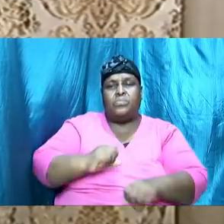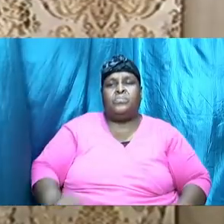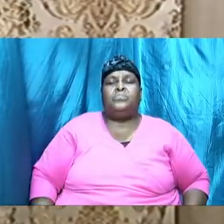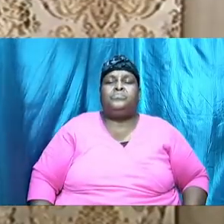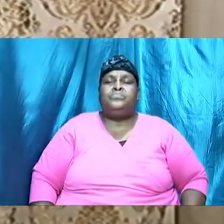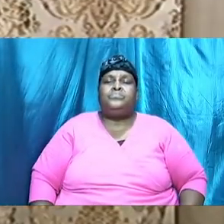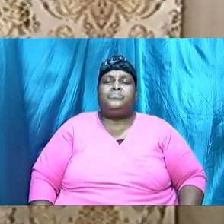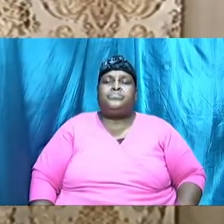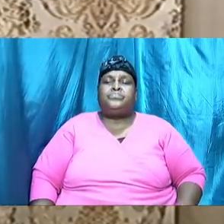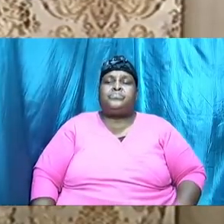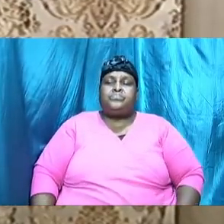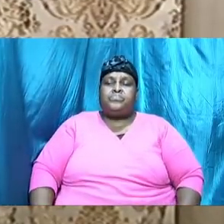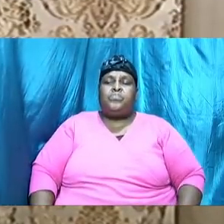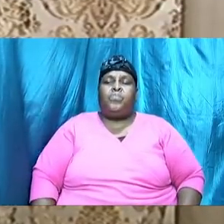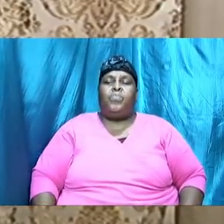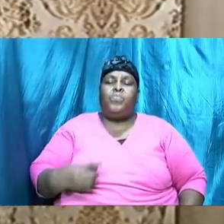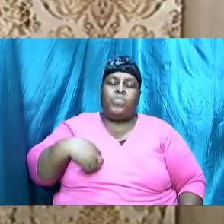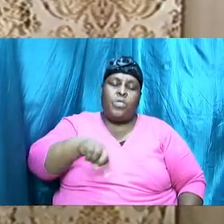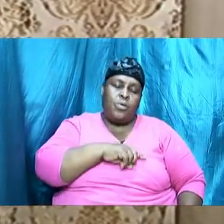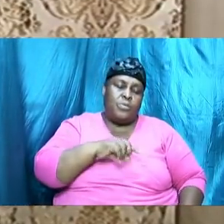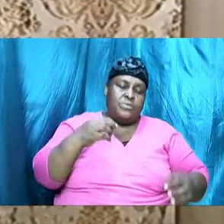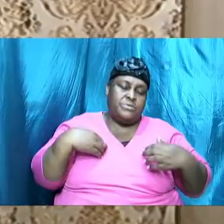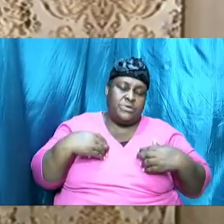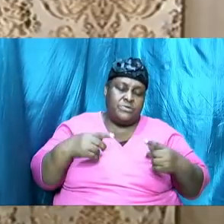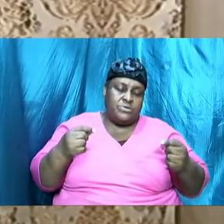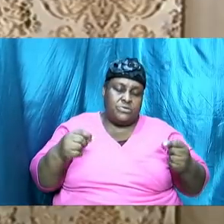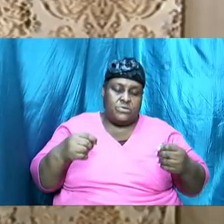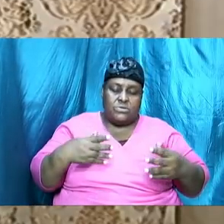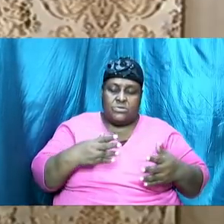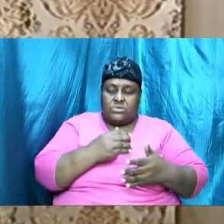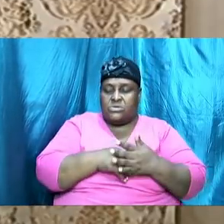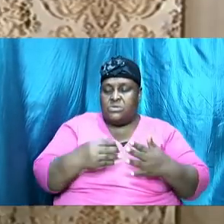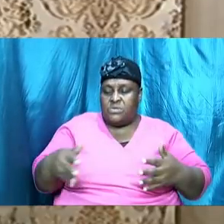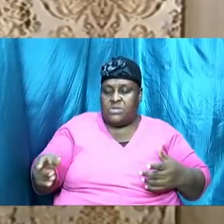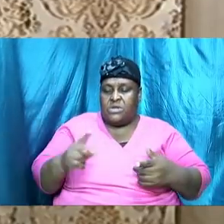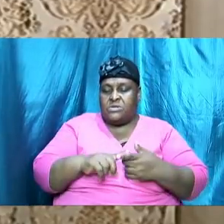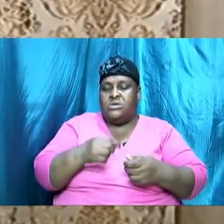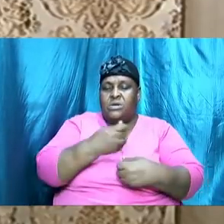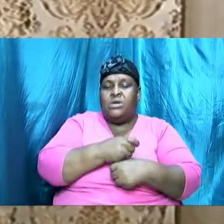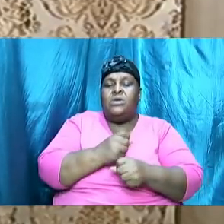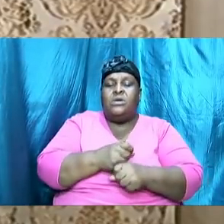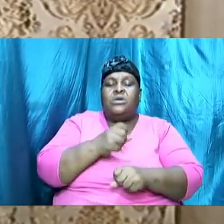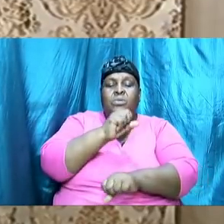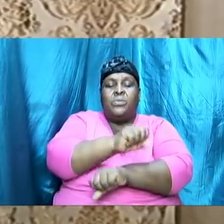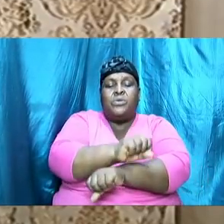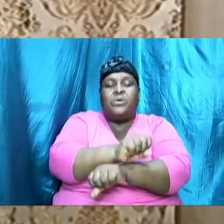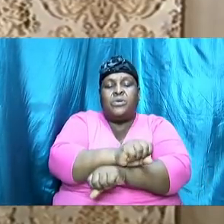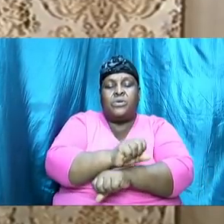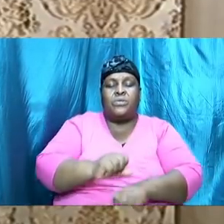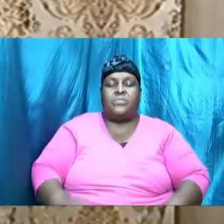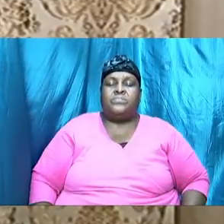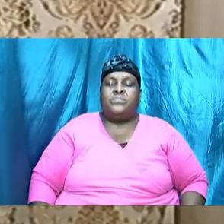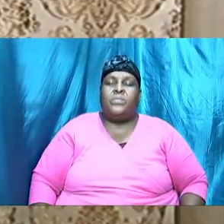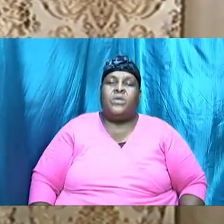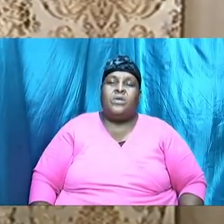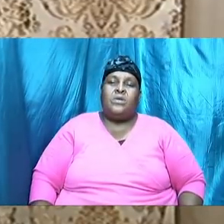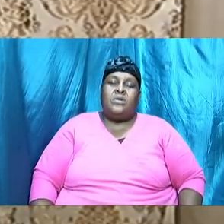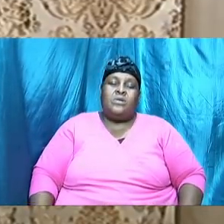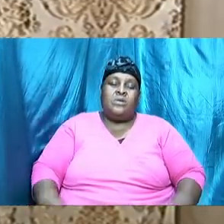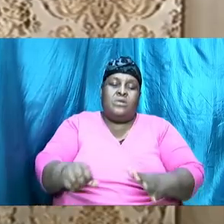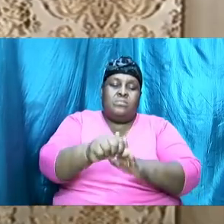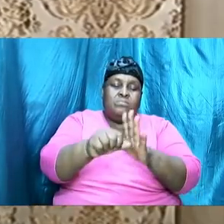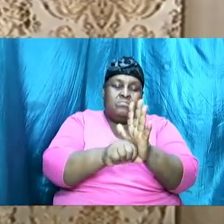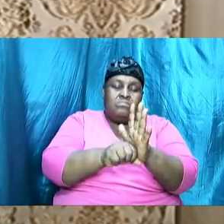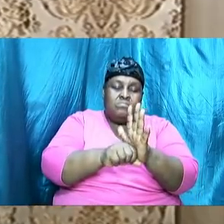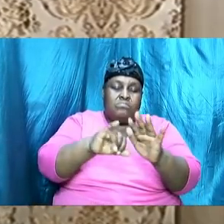but we're going to have to do some things to make it work and we will get into that but the scripture that we just read